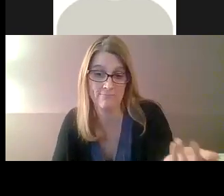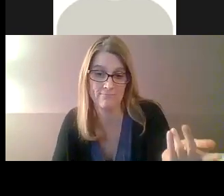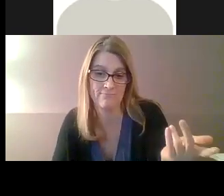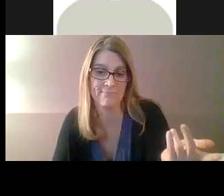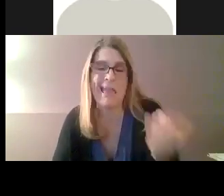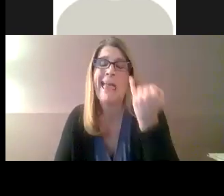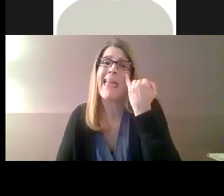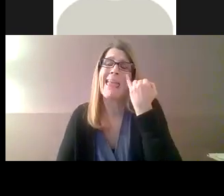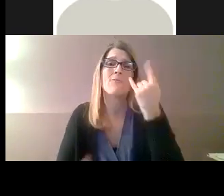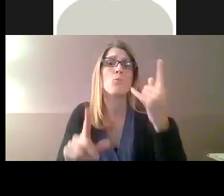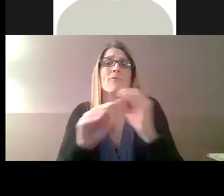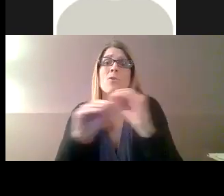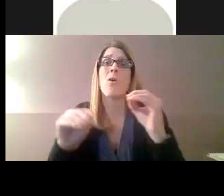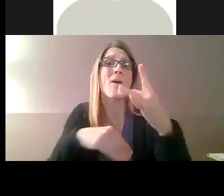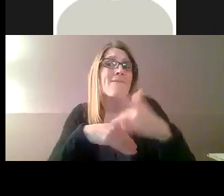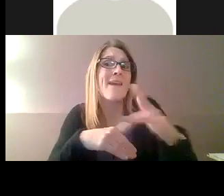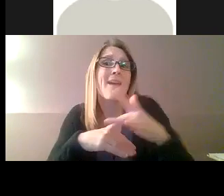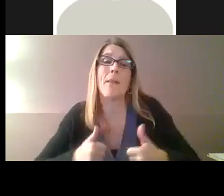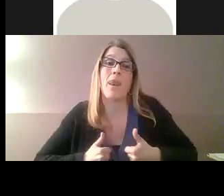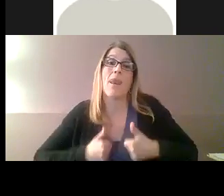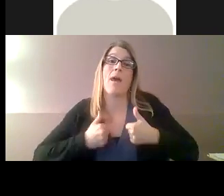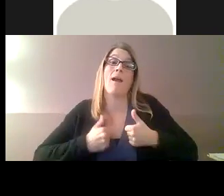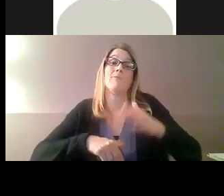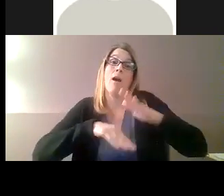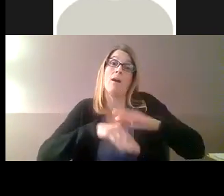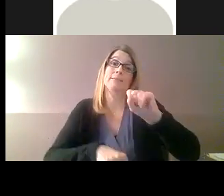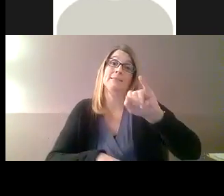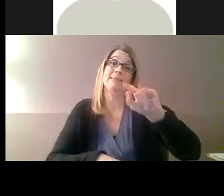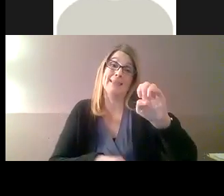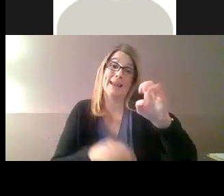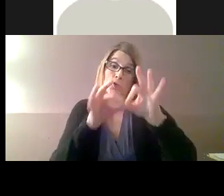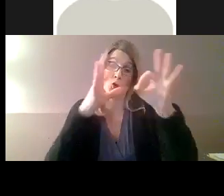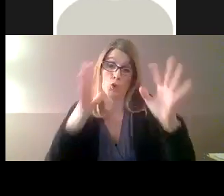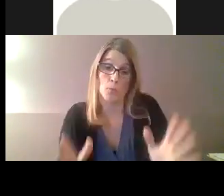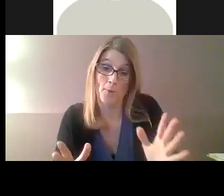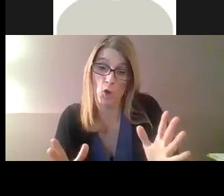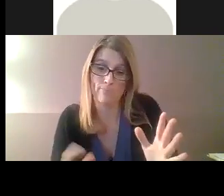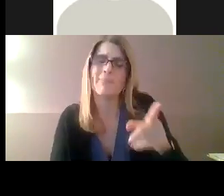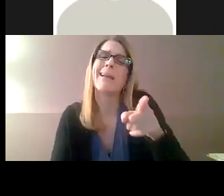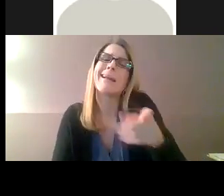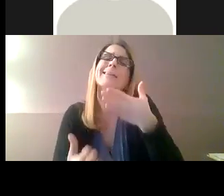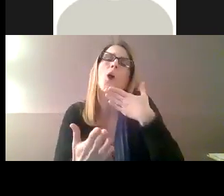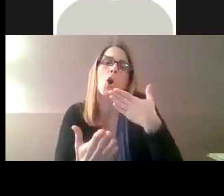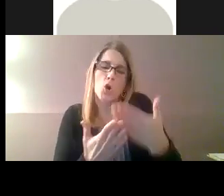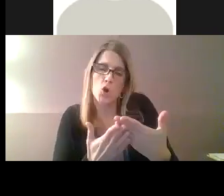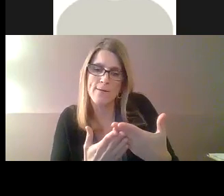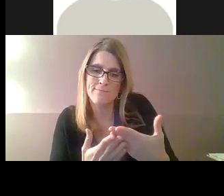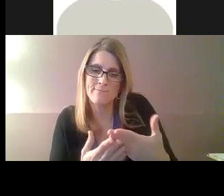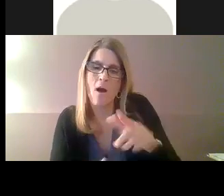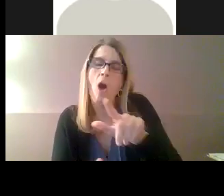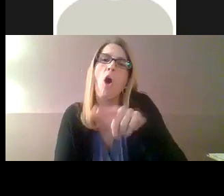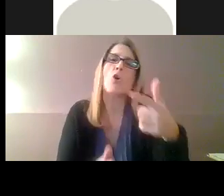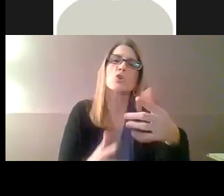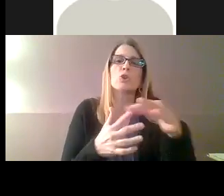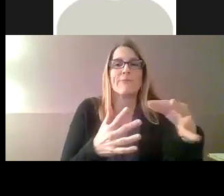So video remote interpreting, VRI, this is used for when an interpreter is not